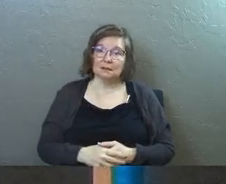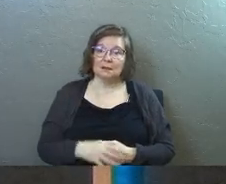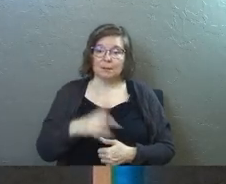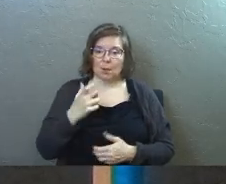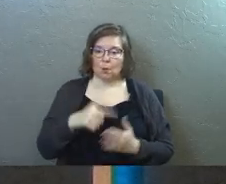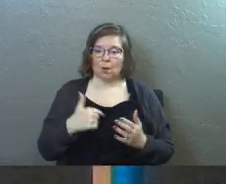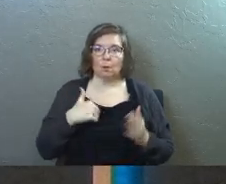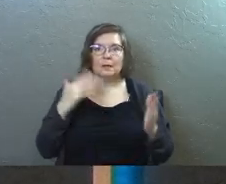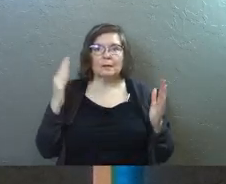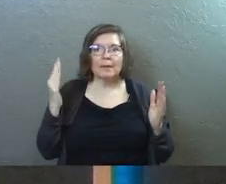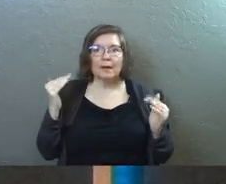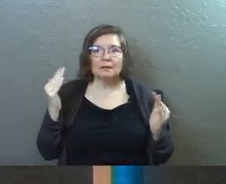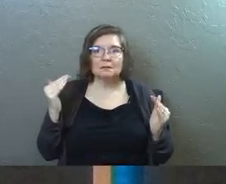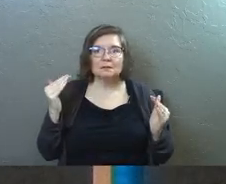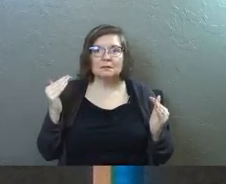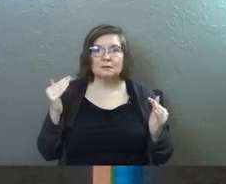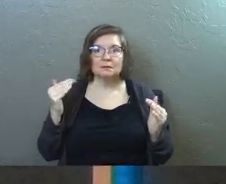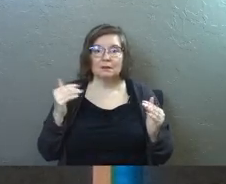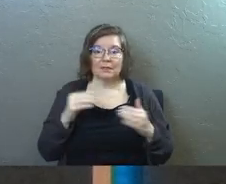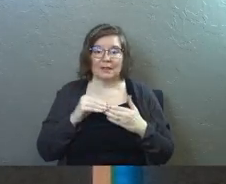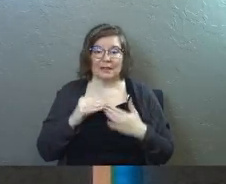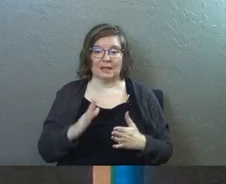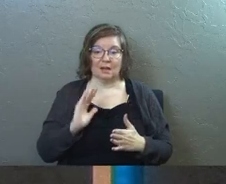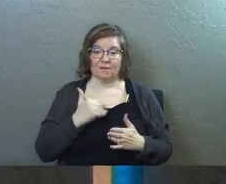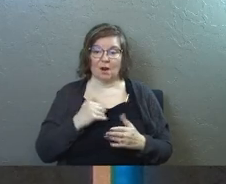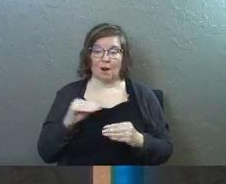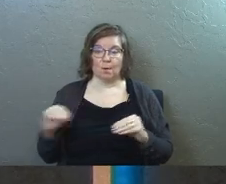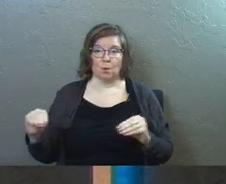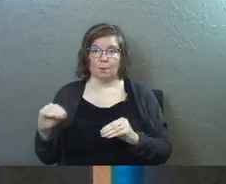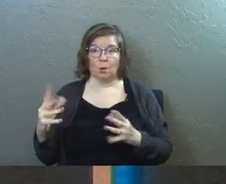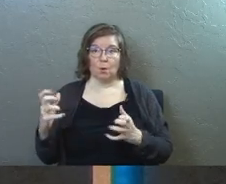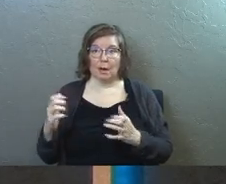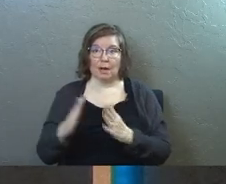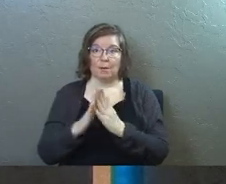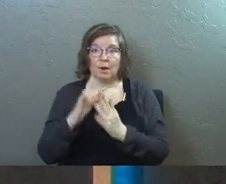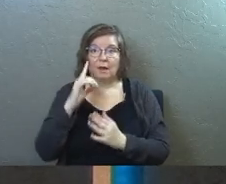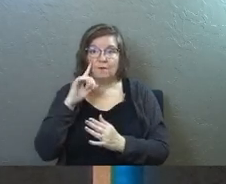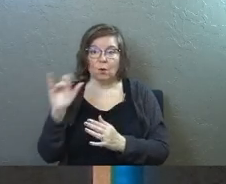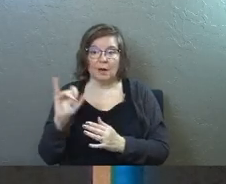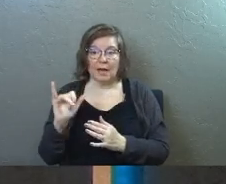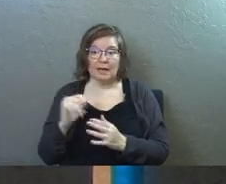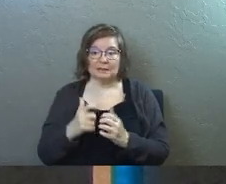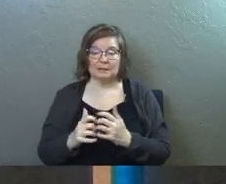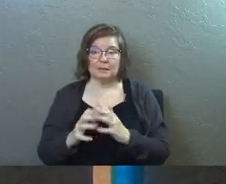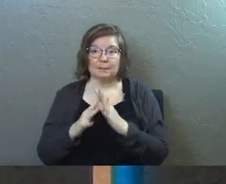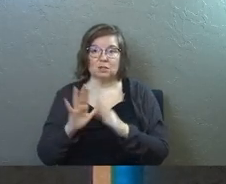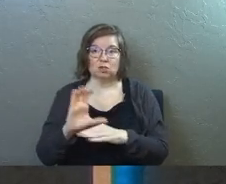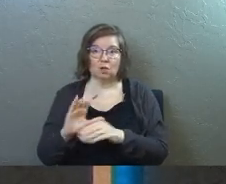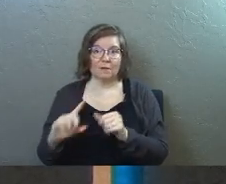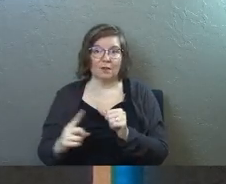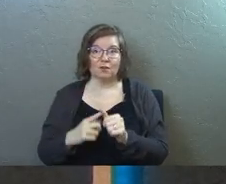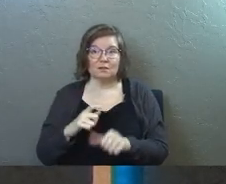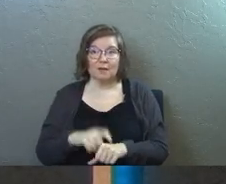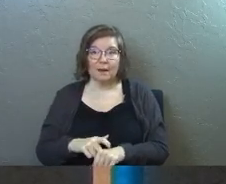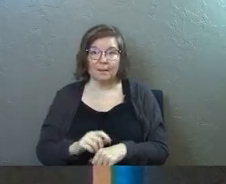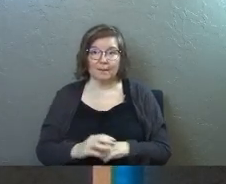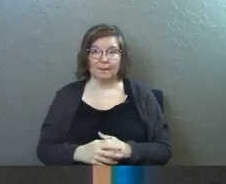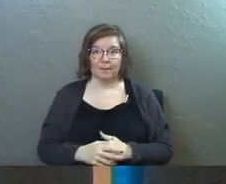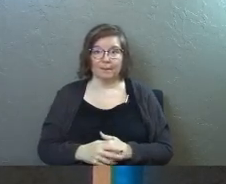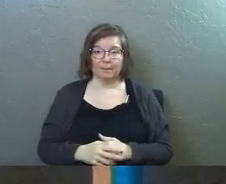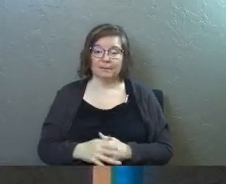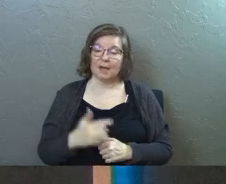because what would we expect that the leader of our movement would want to pray for as he builds his church for the very first time